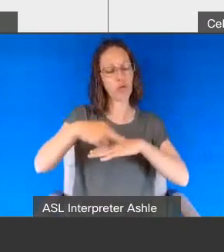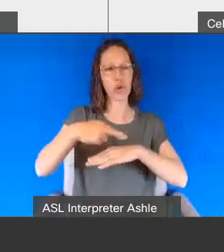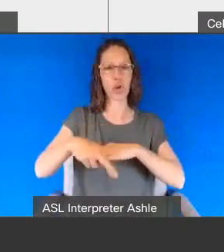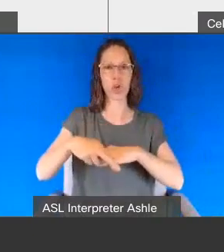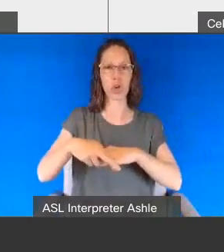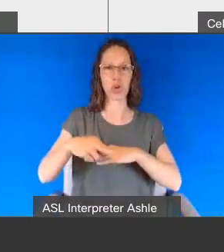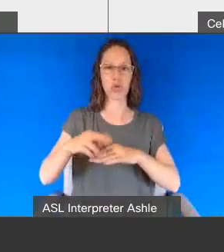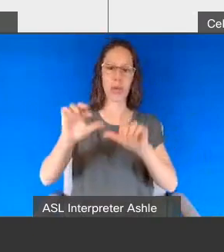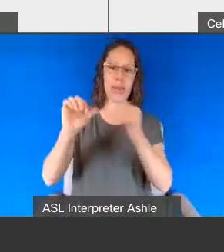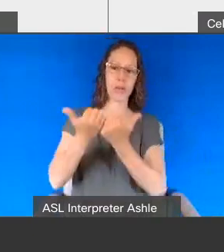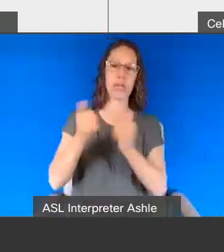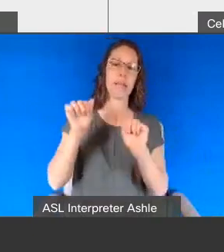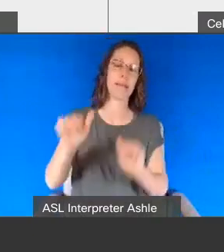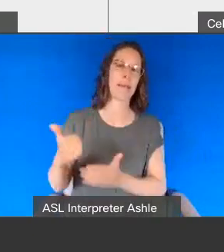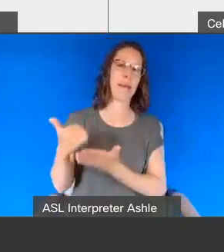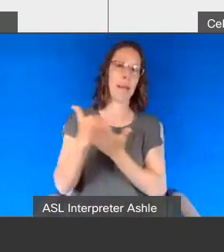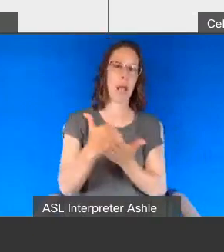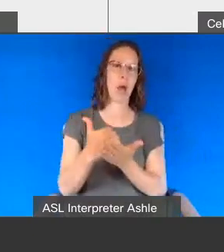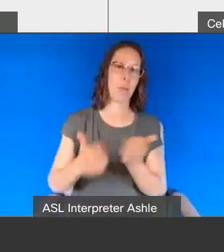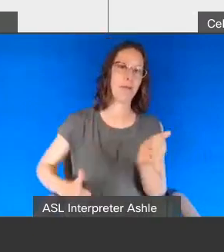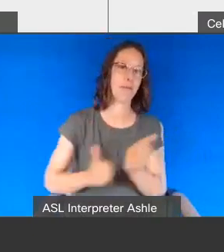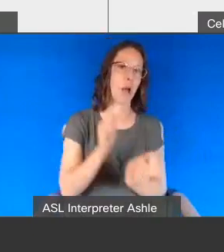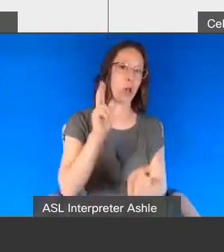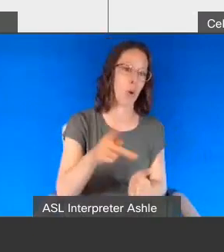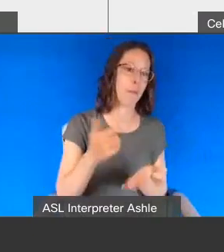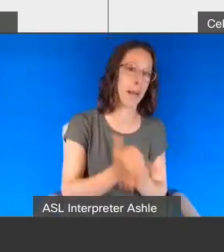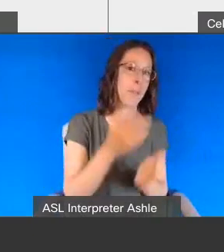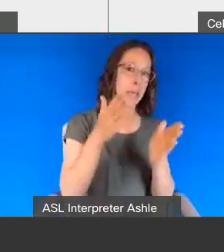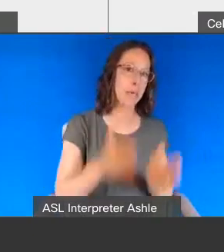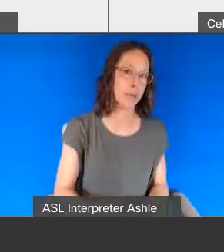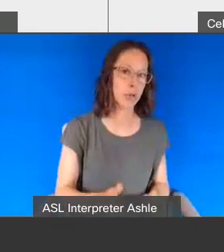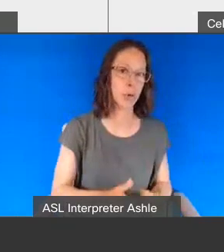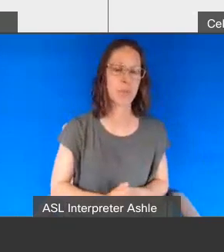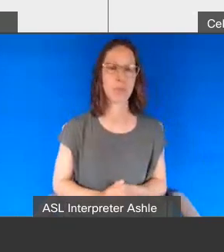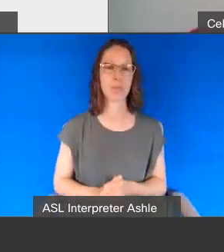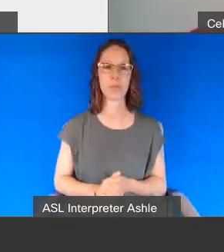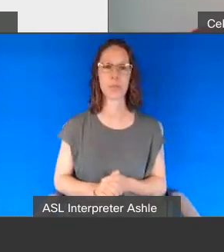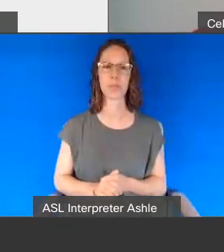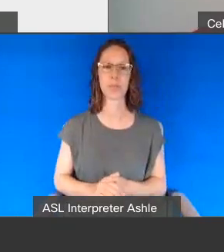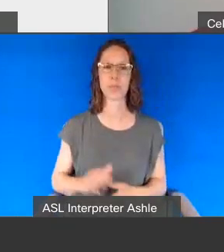entities that can follow up with that individual that yes